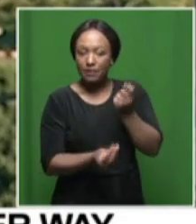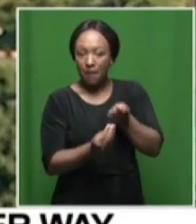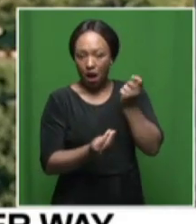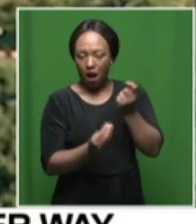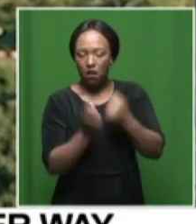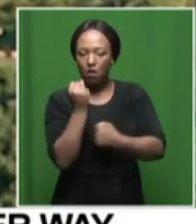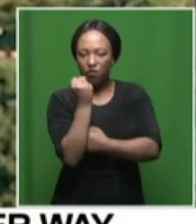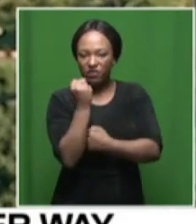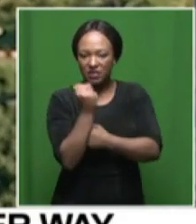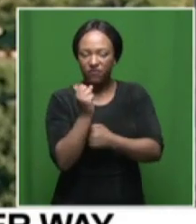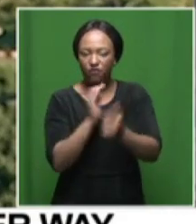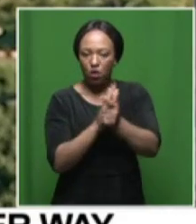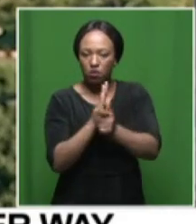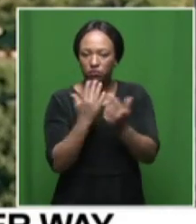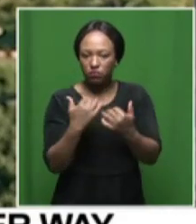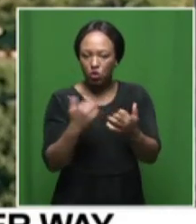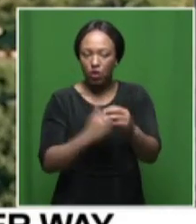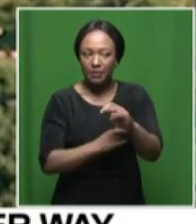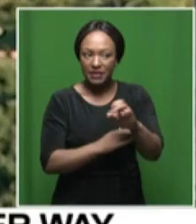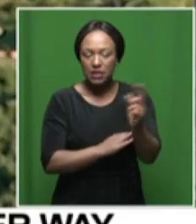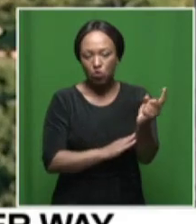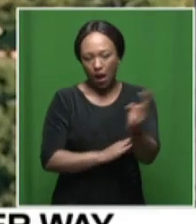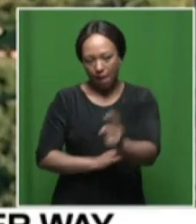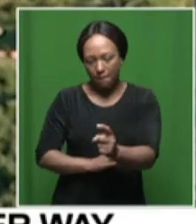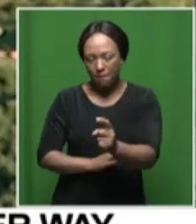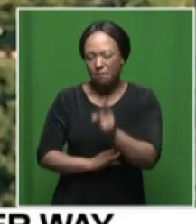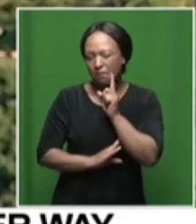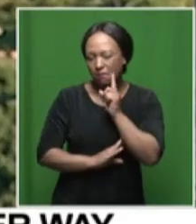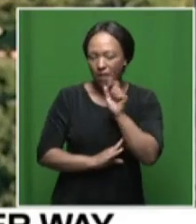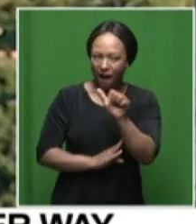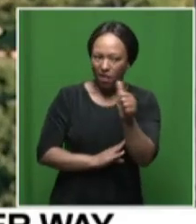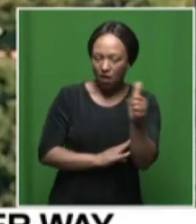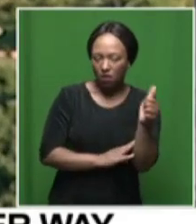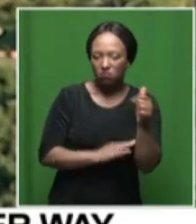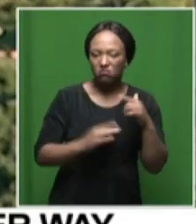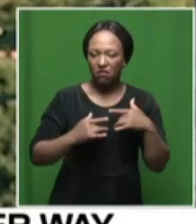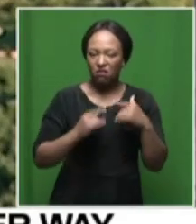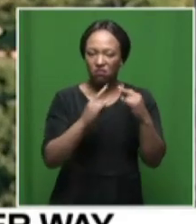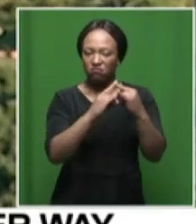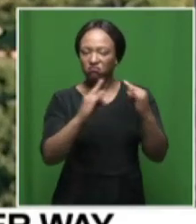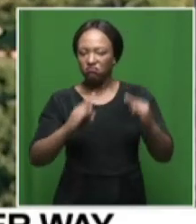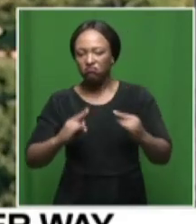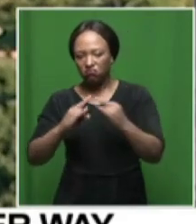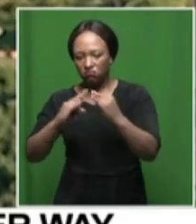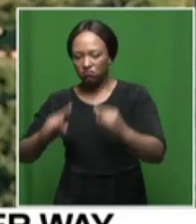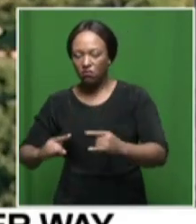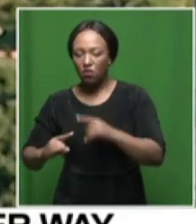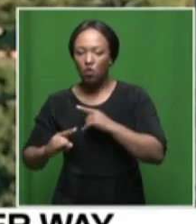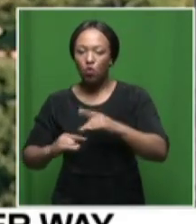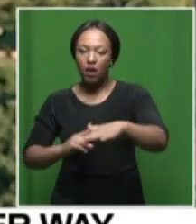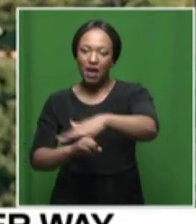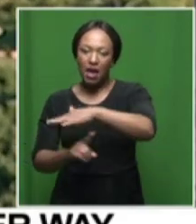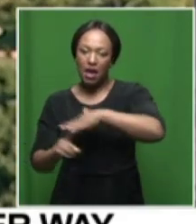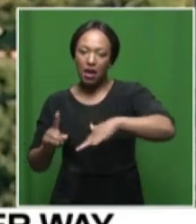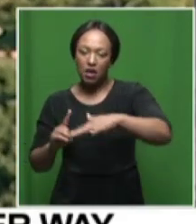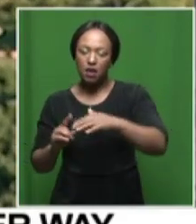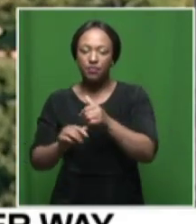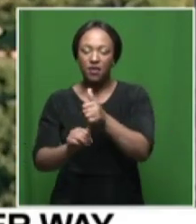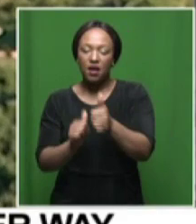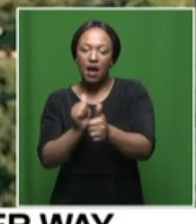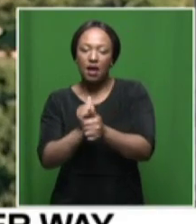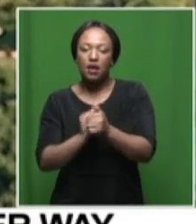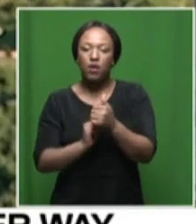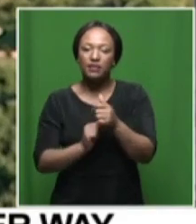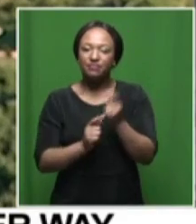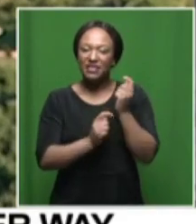link the mc to come as well and see so that we can find those alternative remember also this area is also following other the traditional leadership